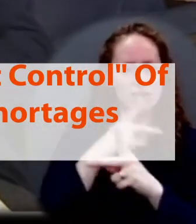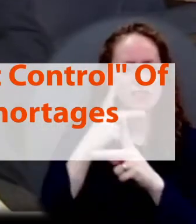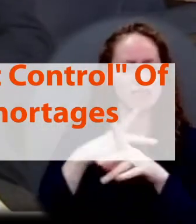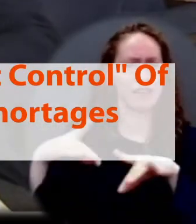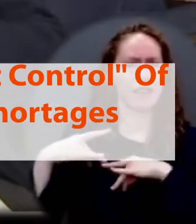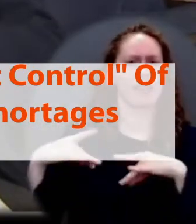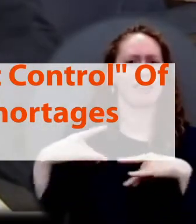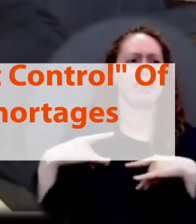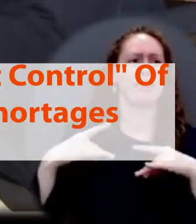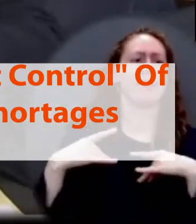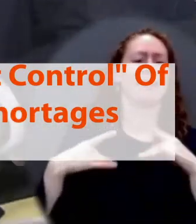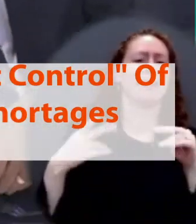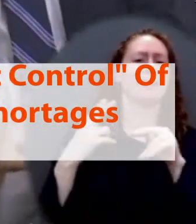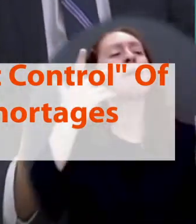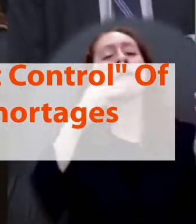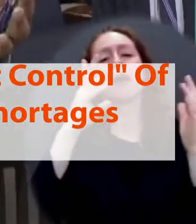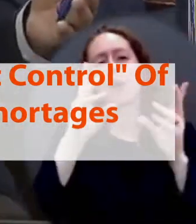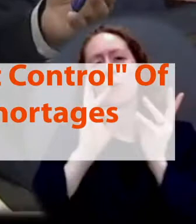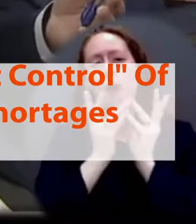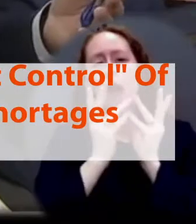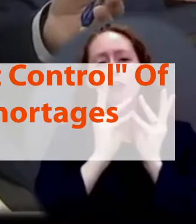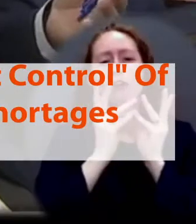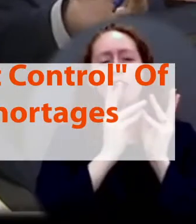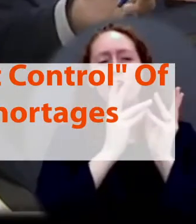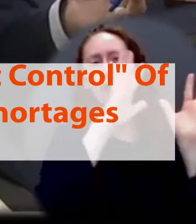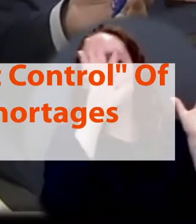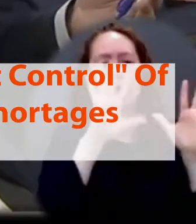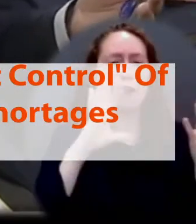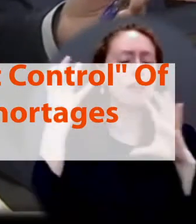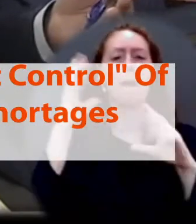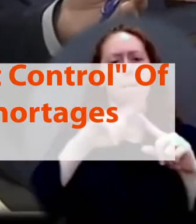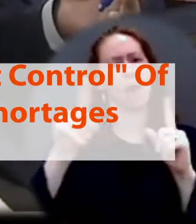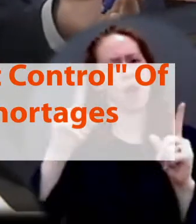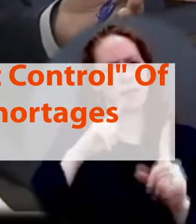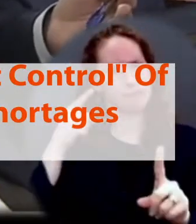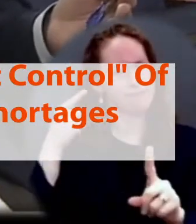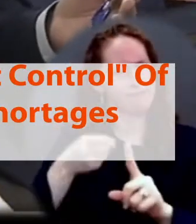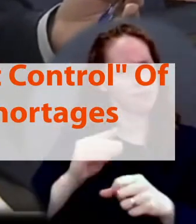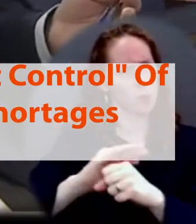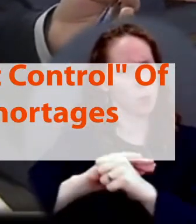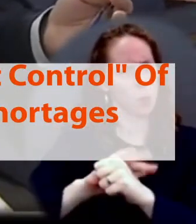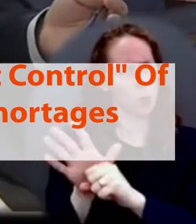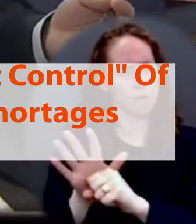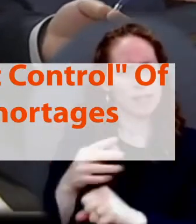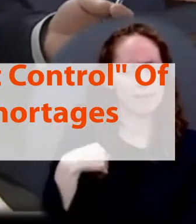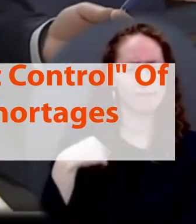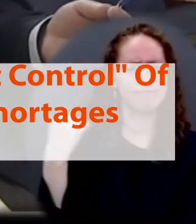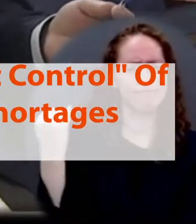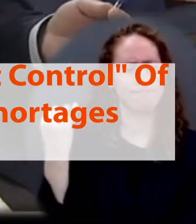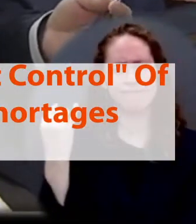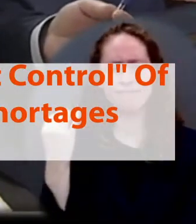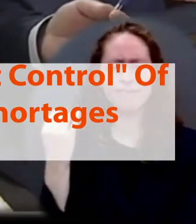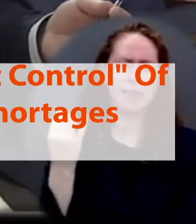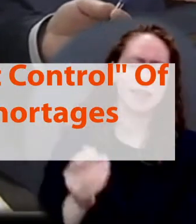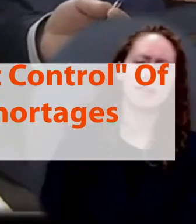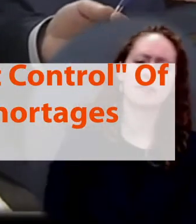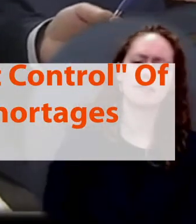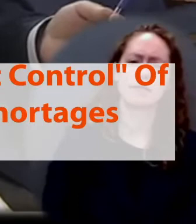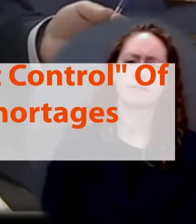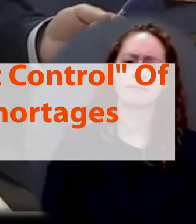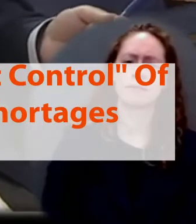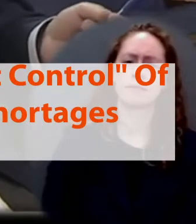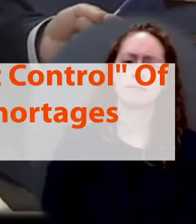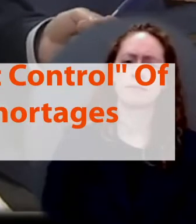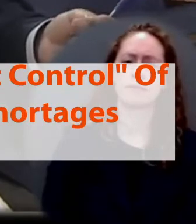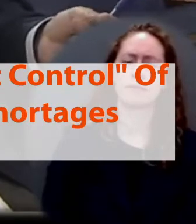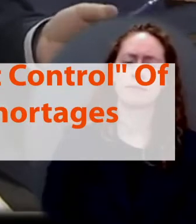closing again or having to go virtual. There is a sense among many that the country has lost control of the virus. Would the White House agree with